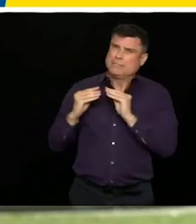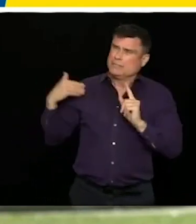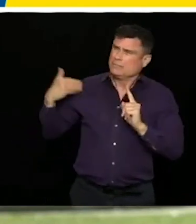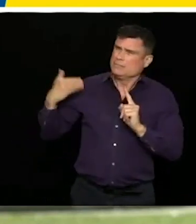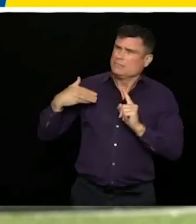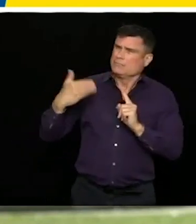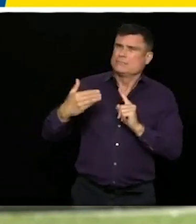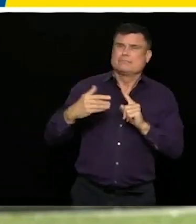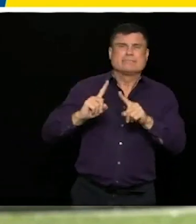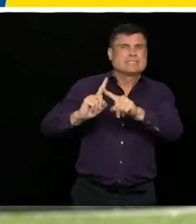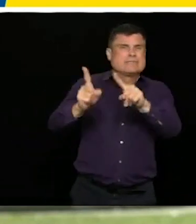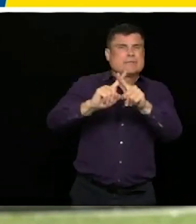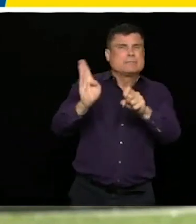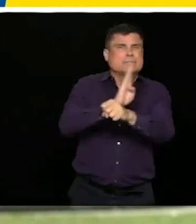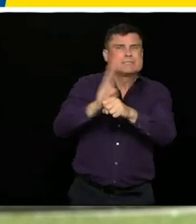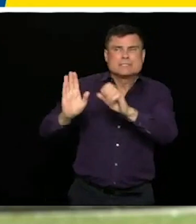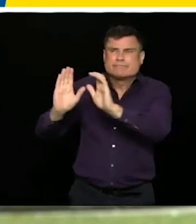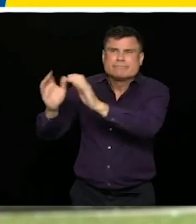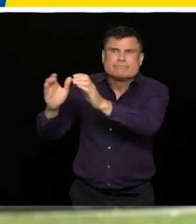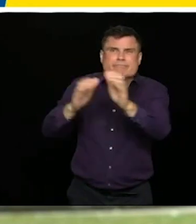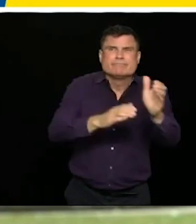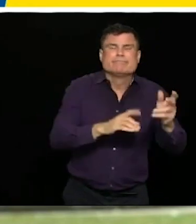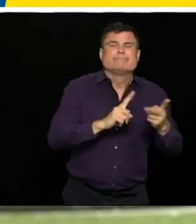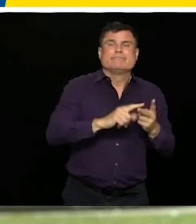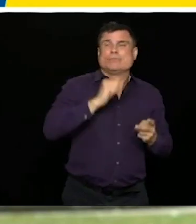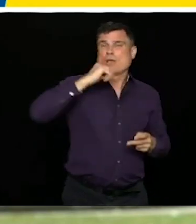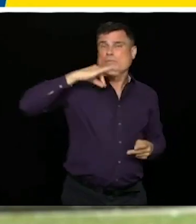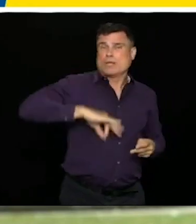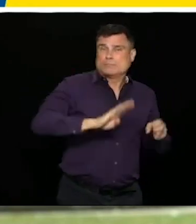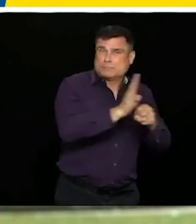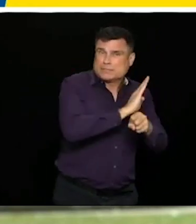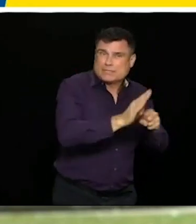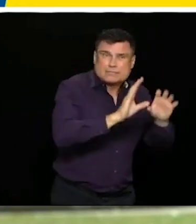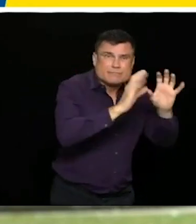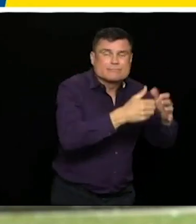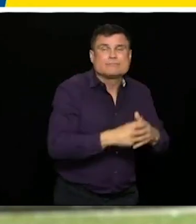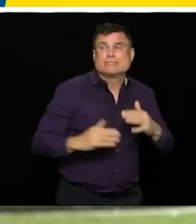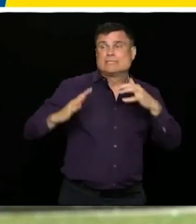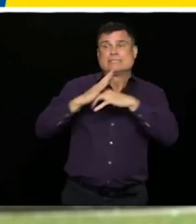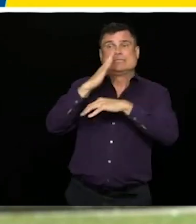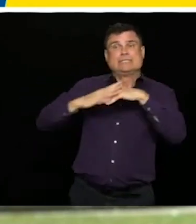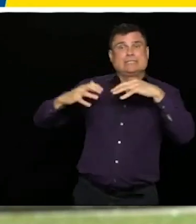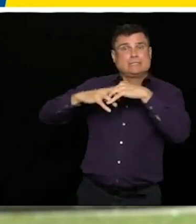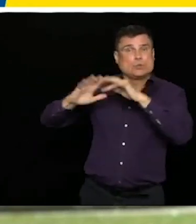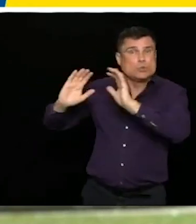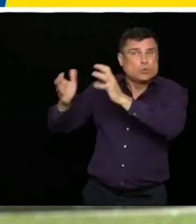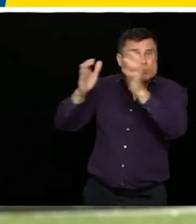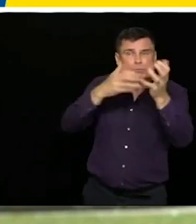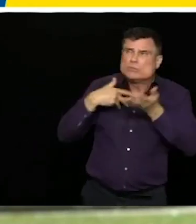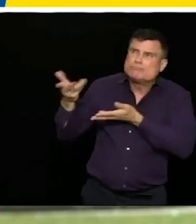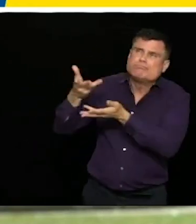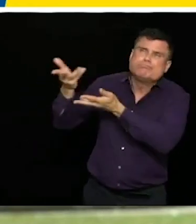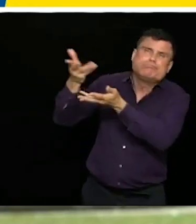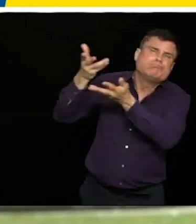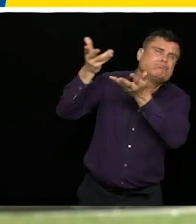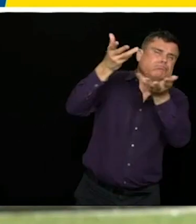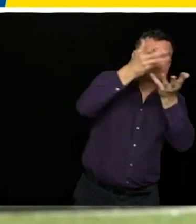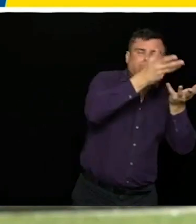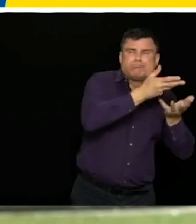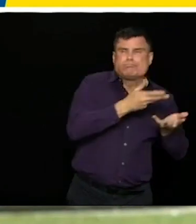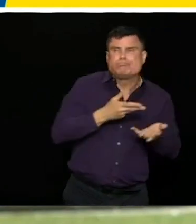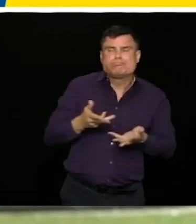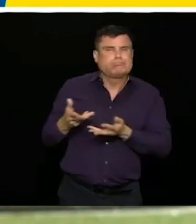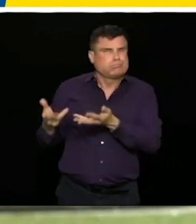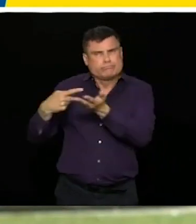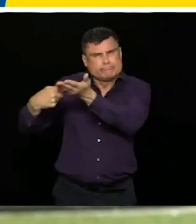groups, with the arts and culture organizations. Now is the opportunity for the public to weigh in. So we continue to make sure that we're going through